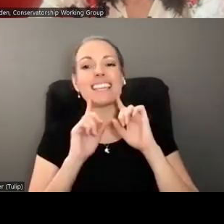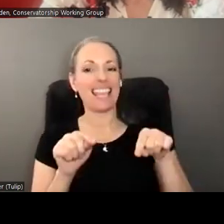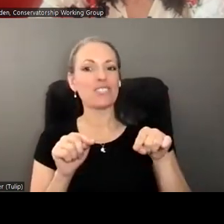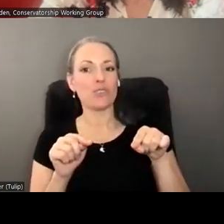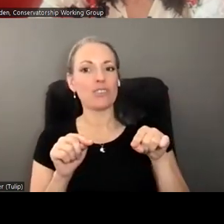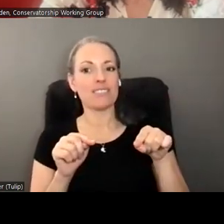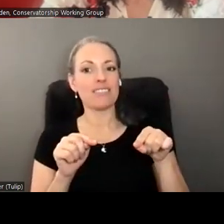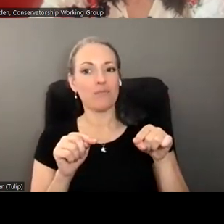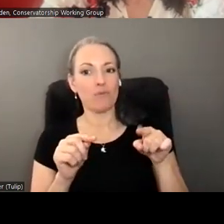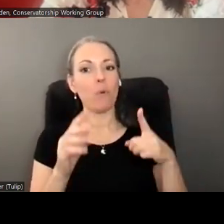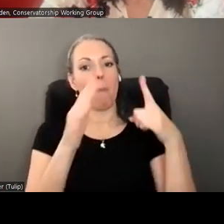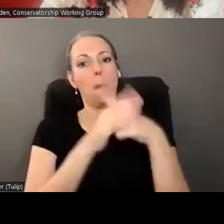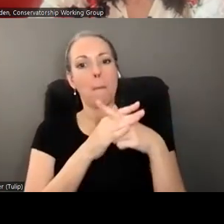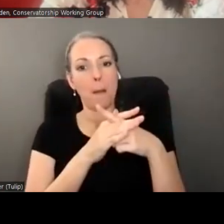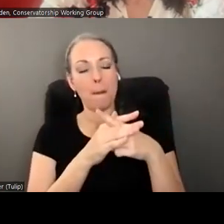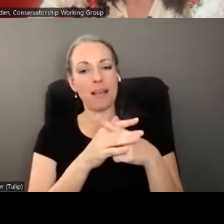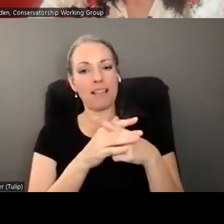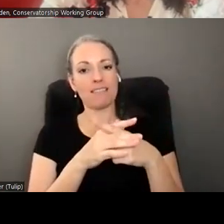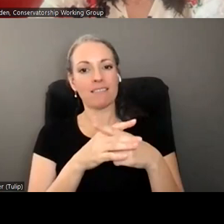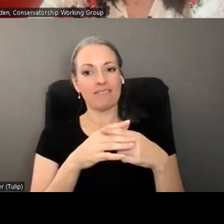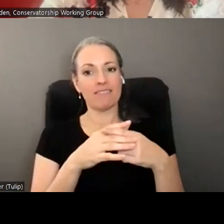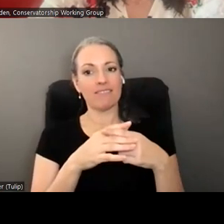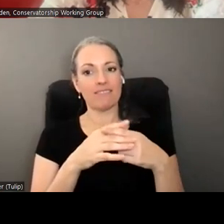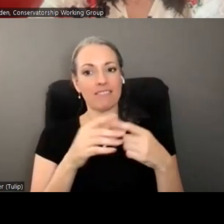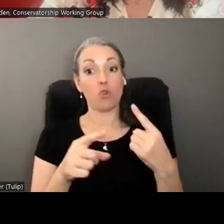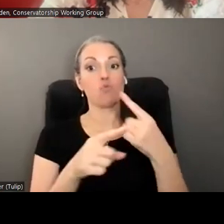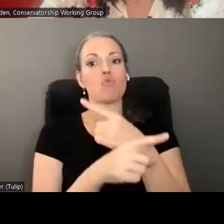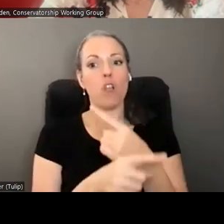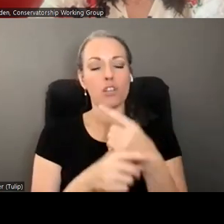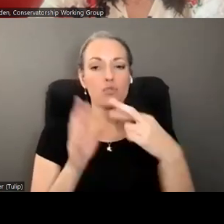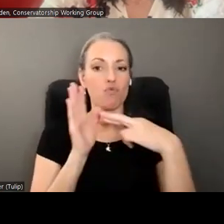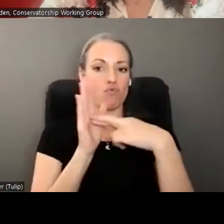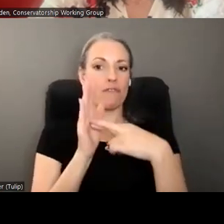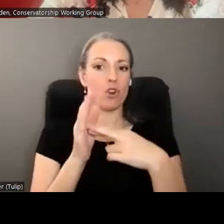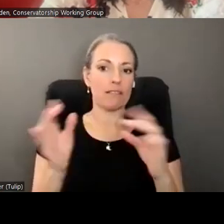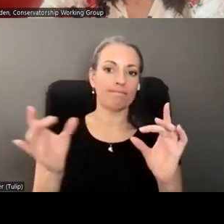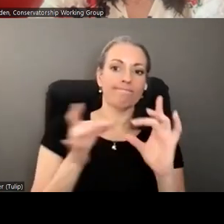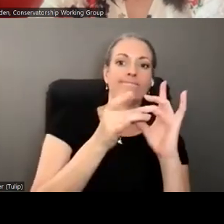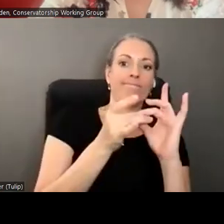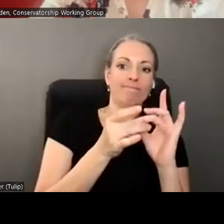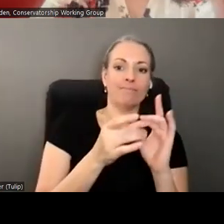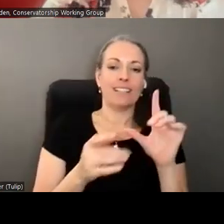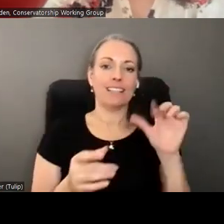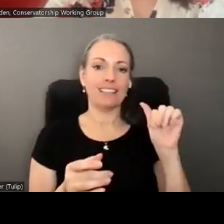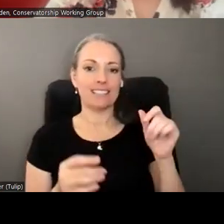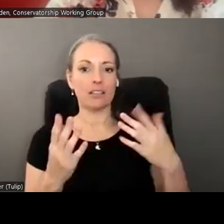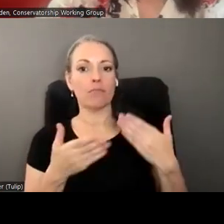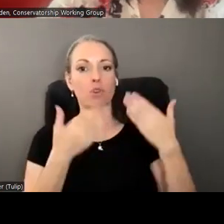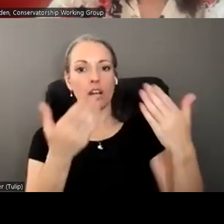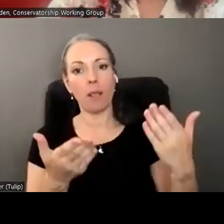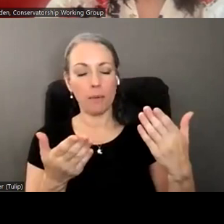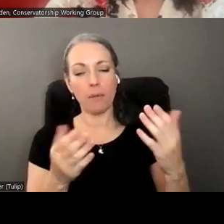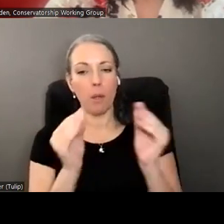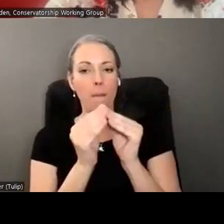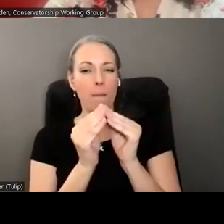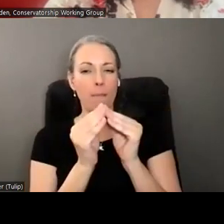up with is really that cross-referring intersectionality, what Lisa brought up in terms of bringing just kind of more